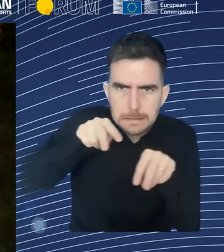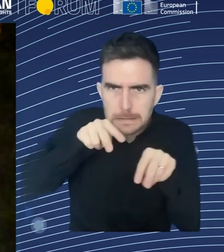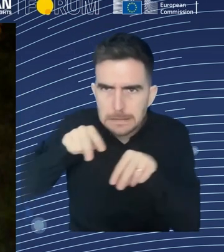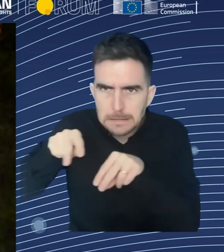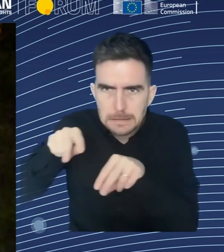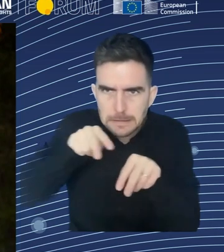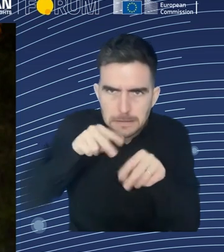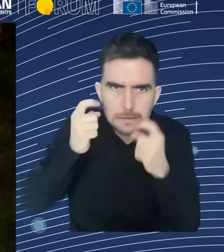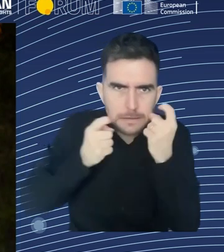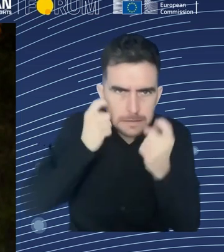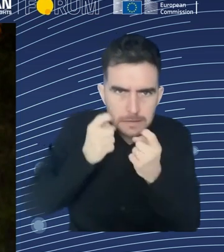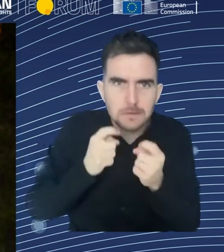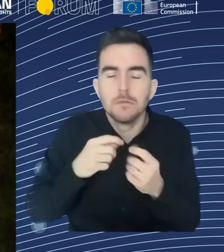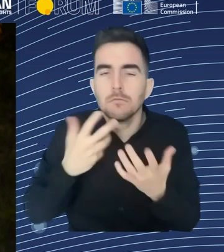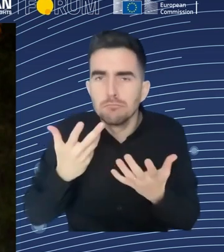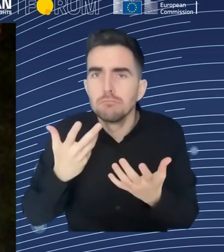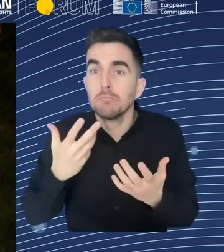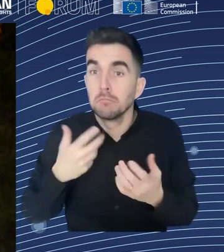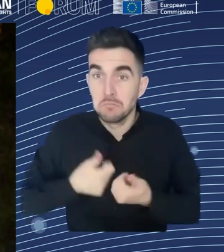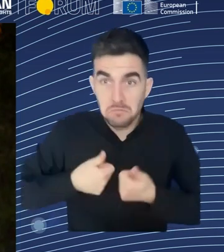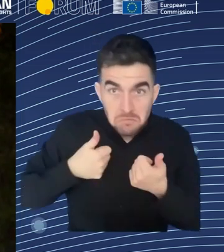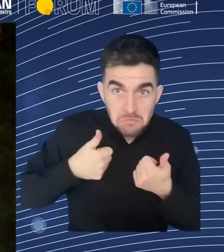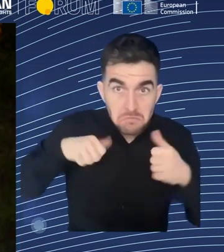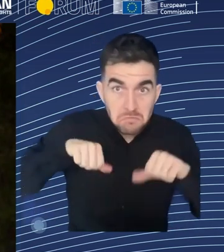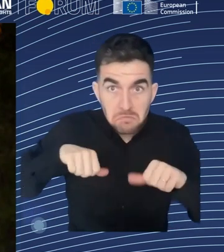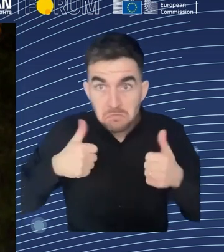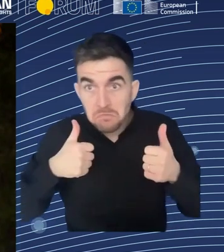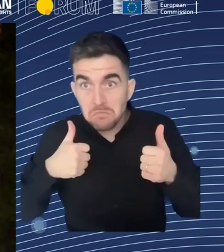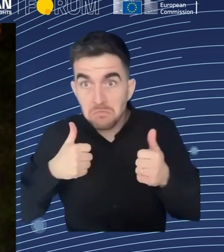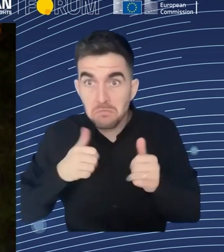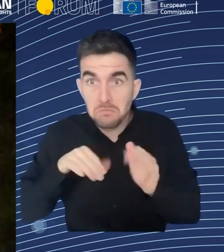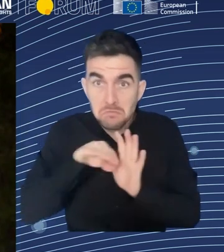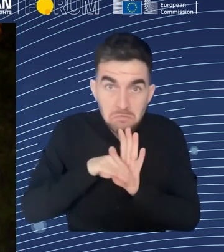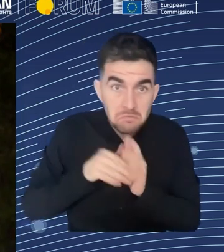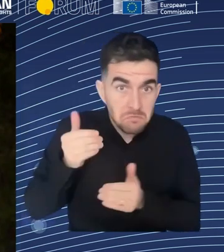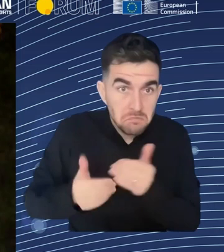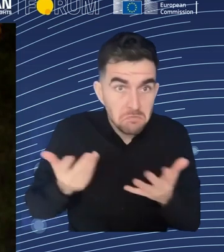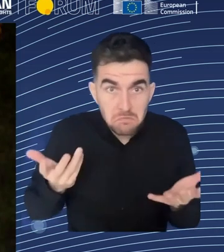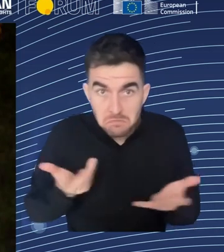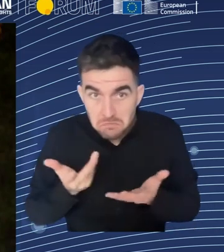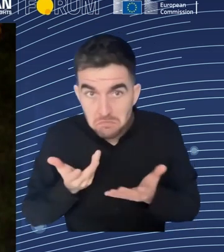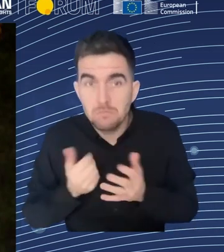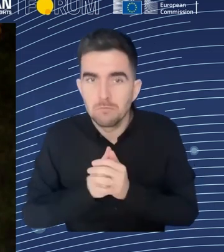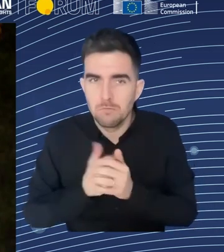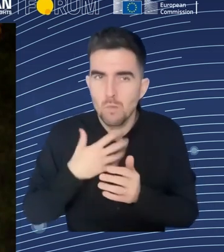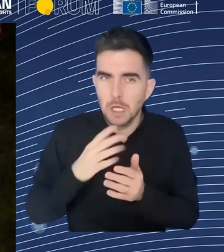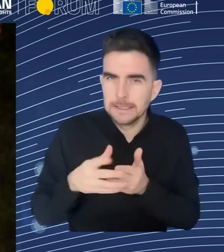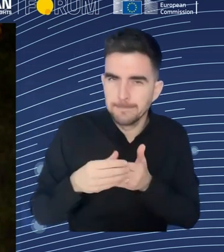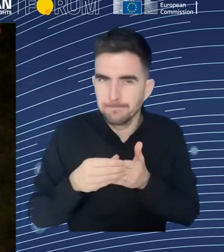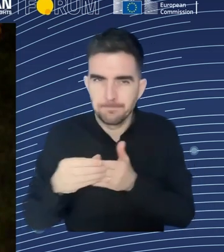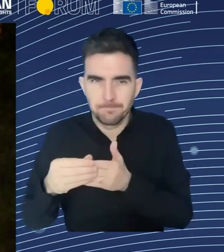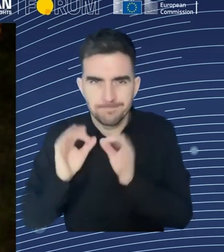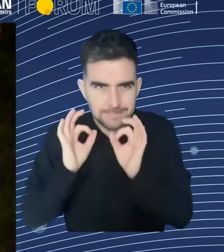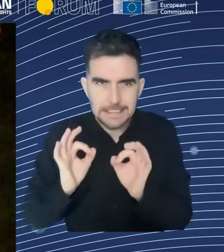extreme here, the dystopian version is that we become fleshy machines that are moved around the workplace by algorithms.